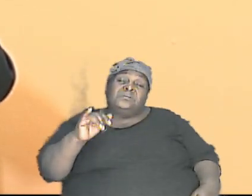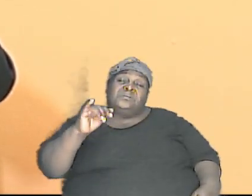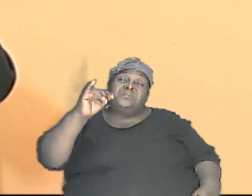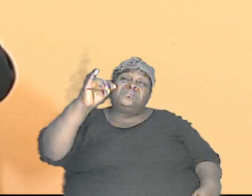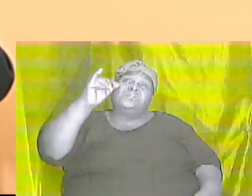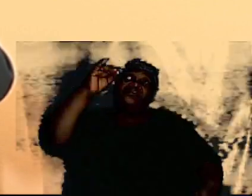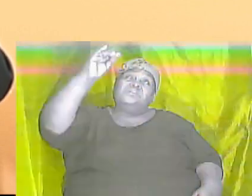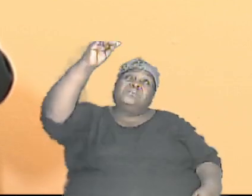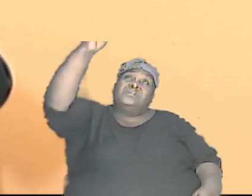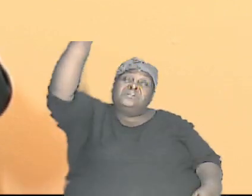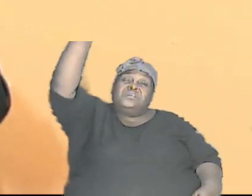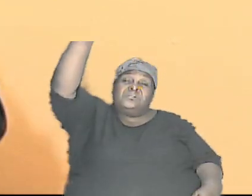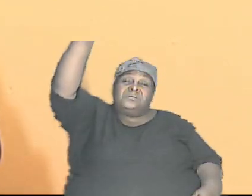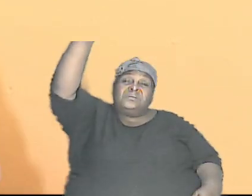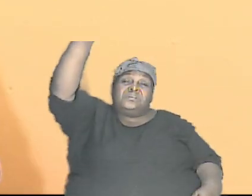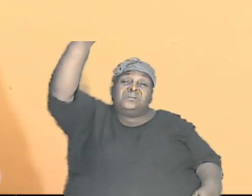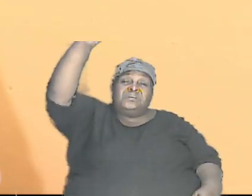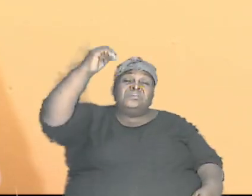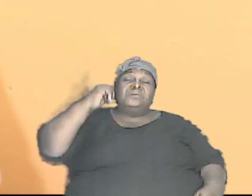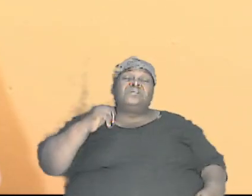five five feet six